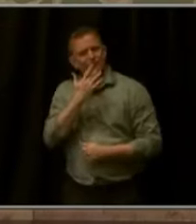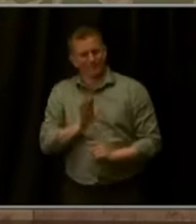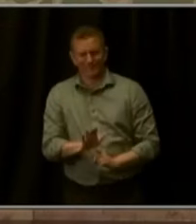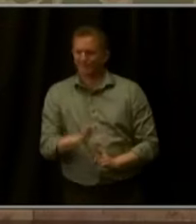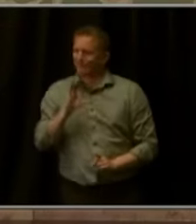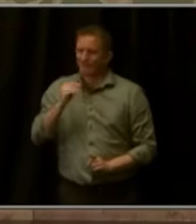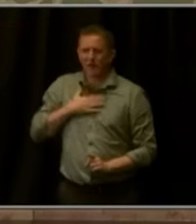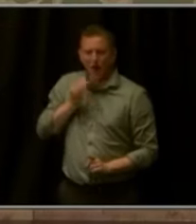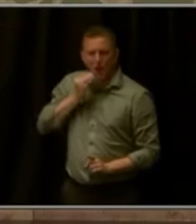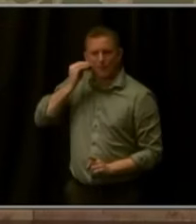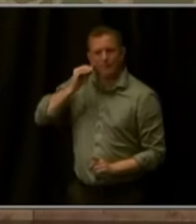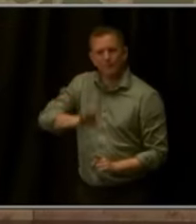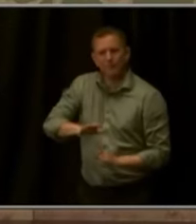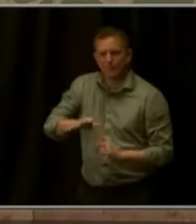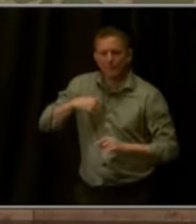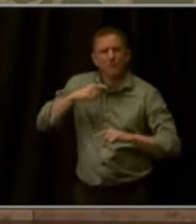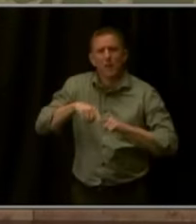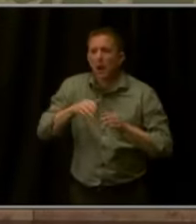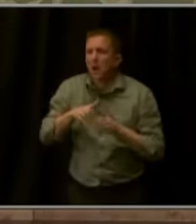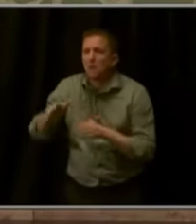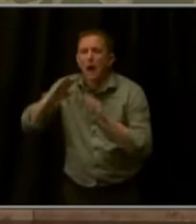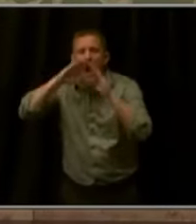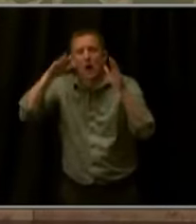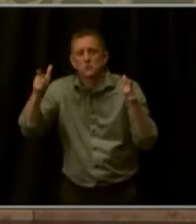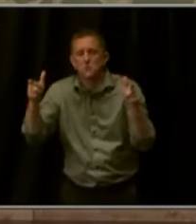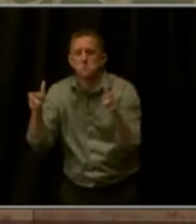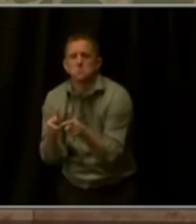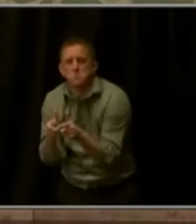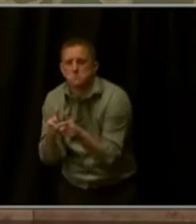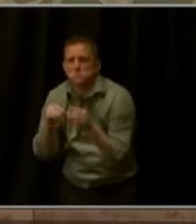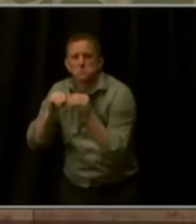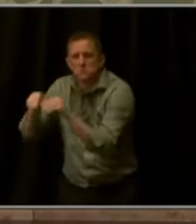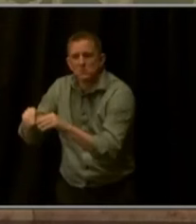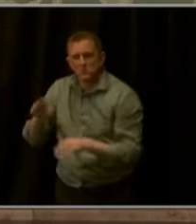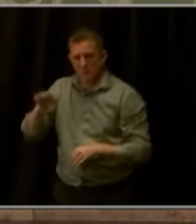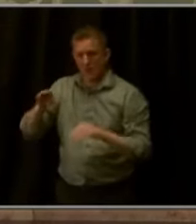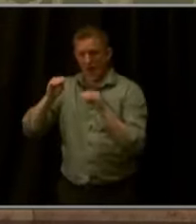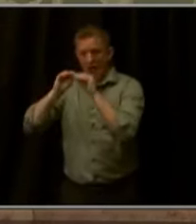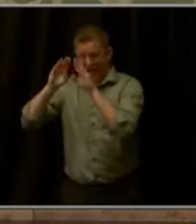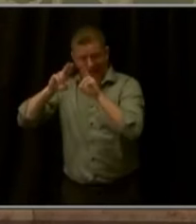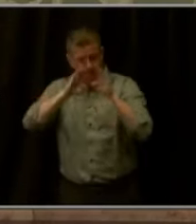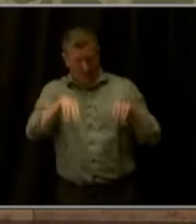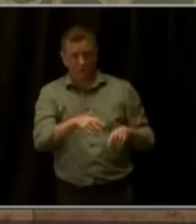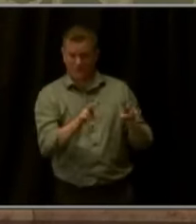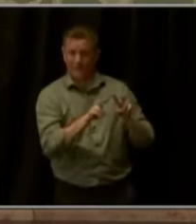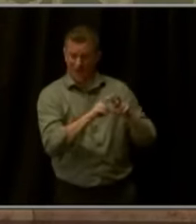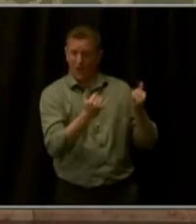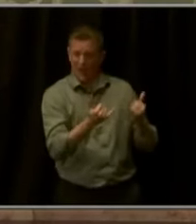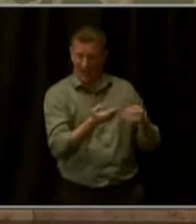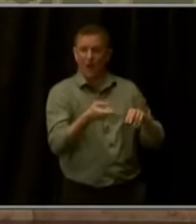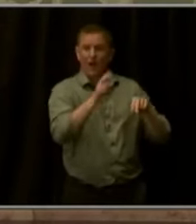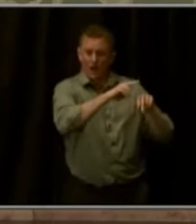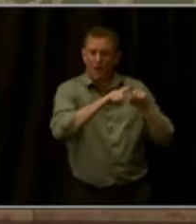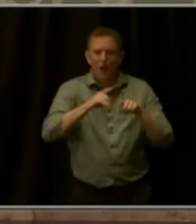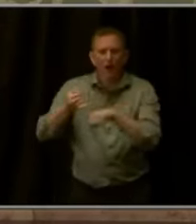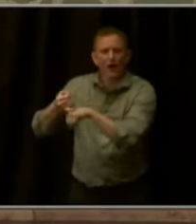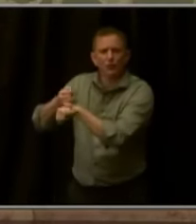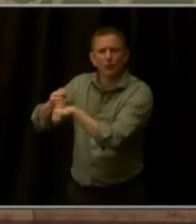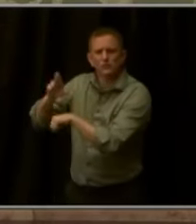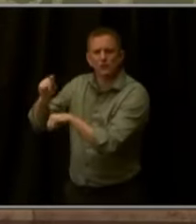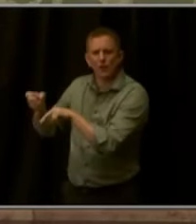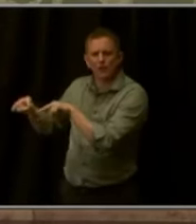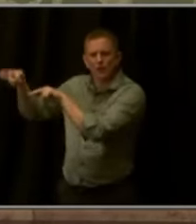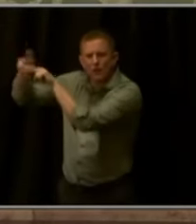downsize because even though their house might have increased in value, high interest rates and property taxes prevent them from affording